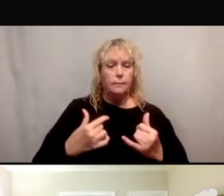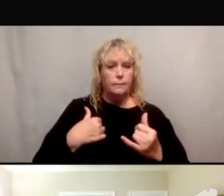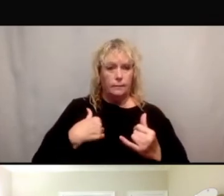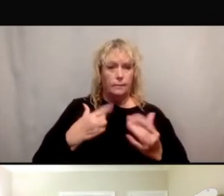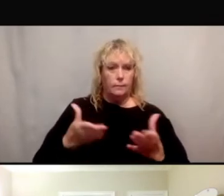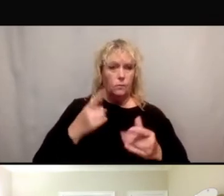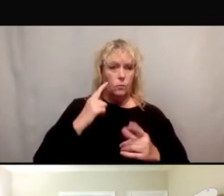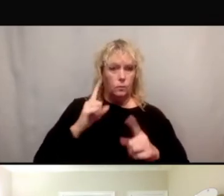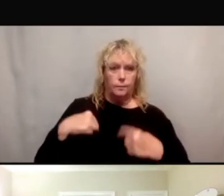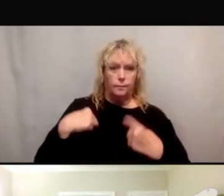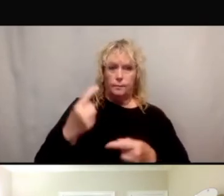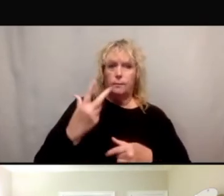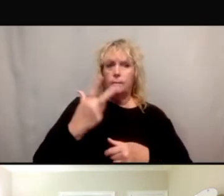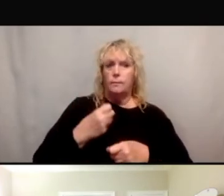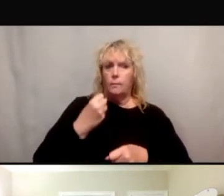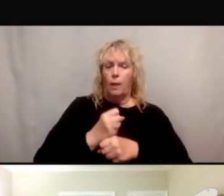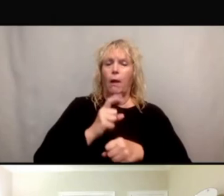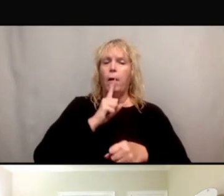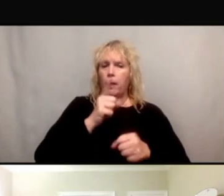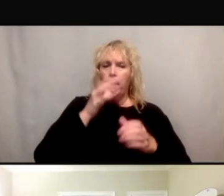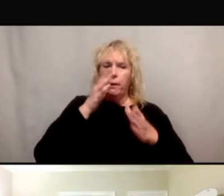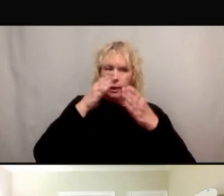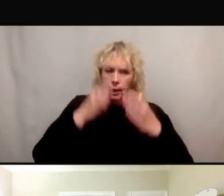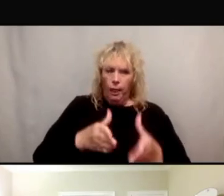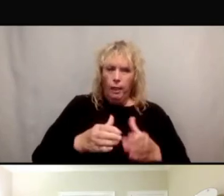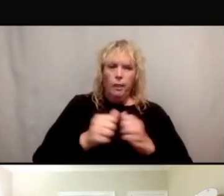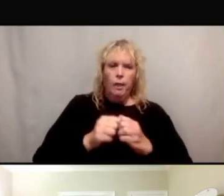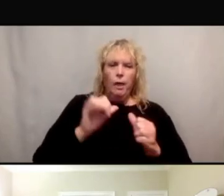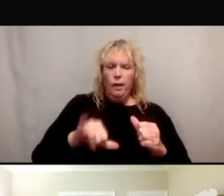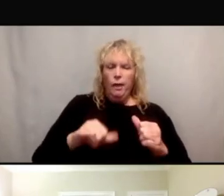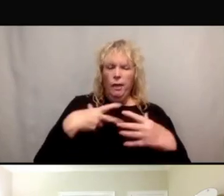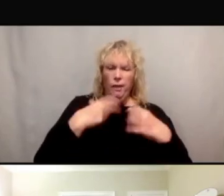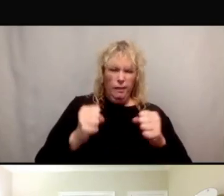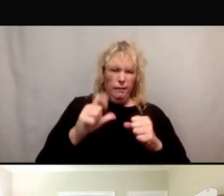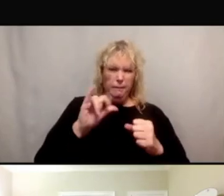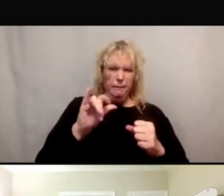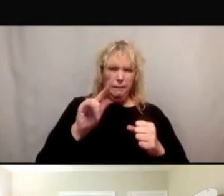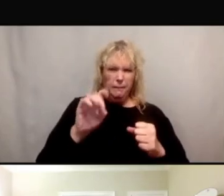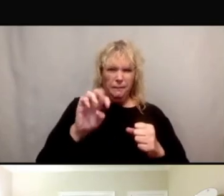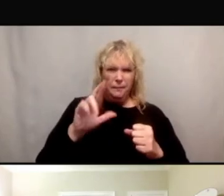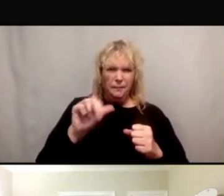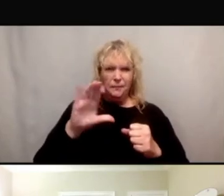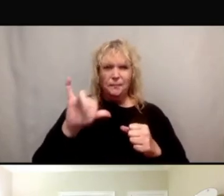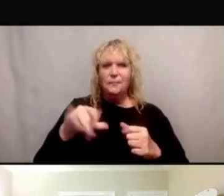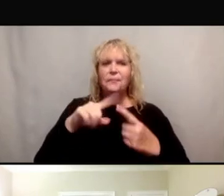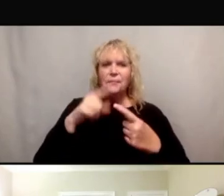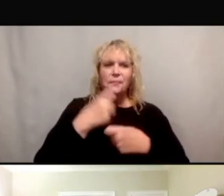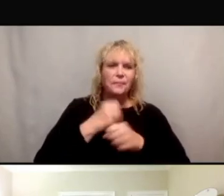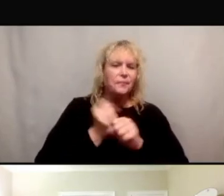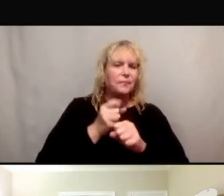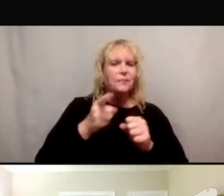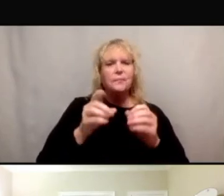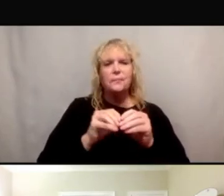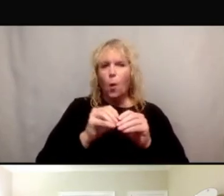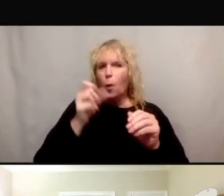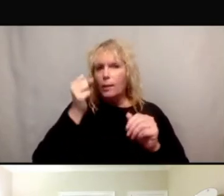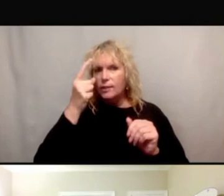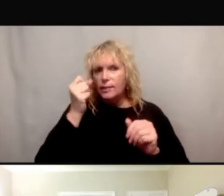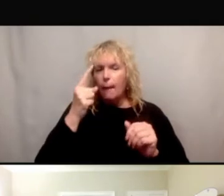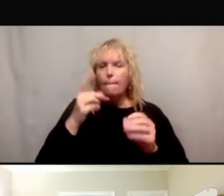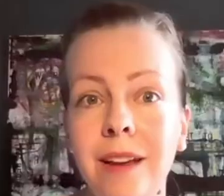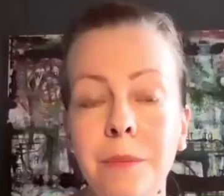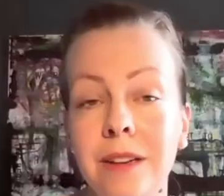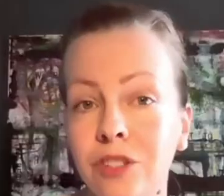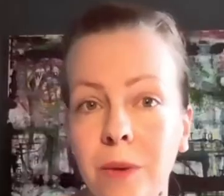years really focused on health literacy in clinical research and how we can make trials more understandable and accessible to